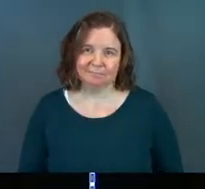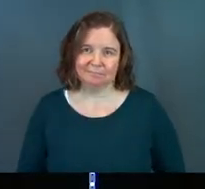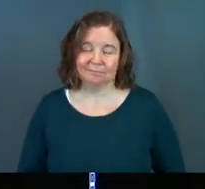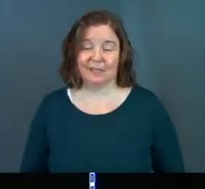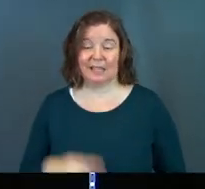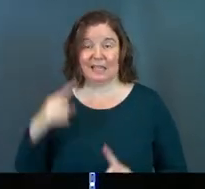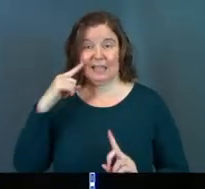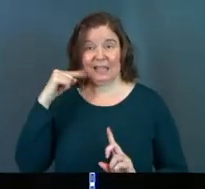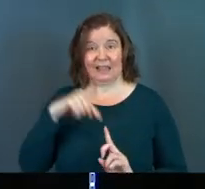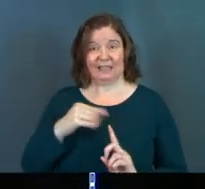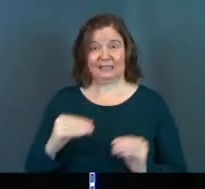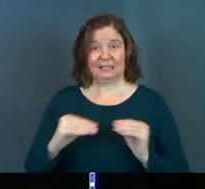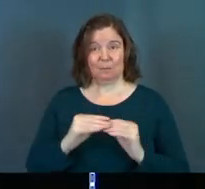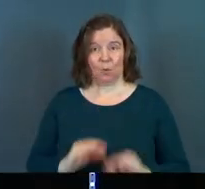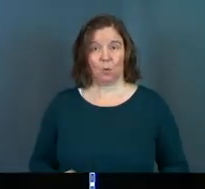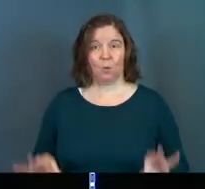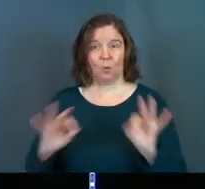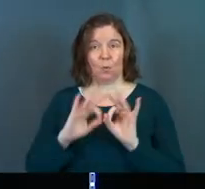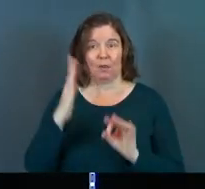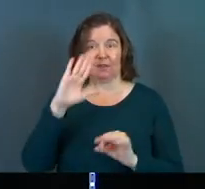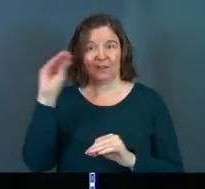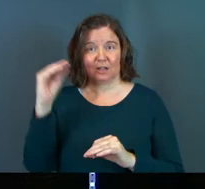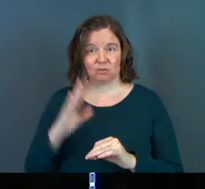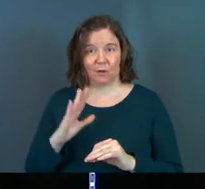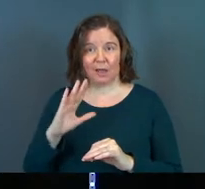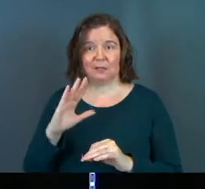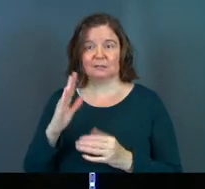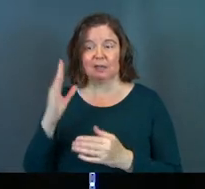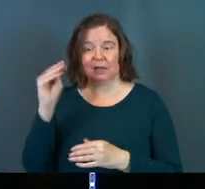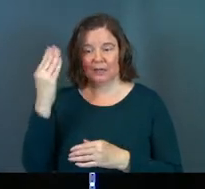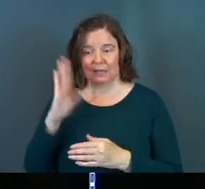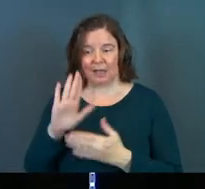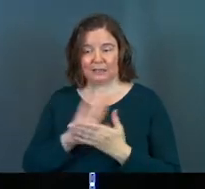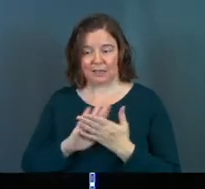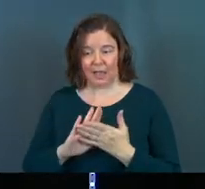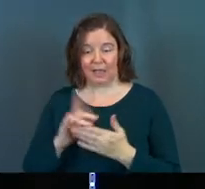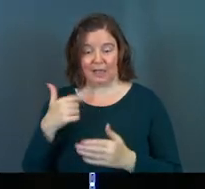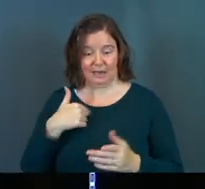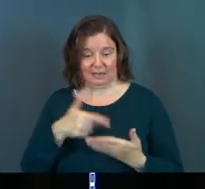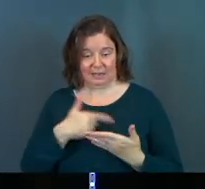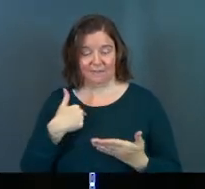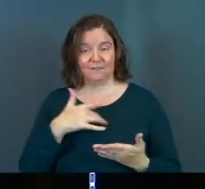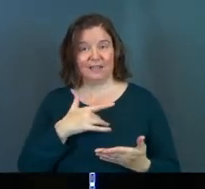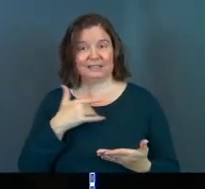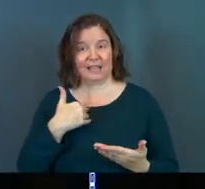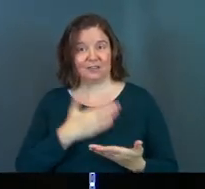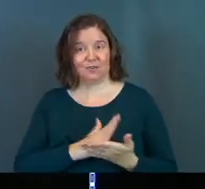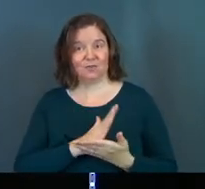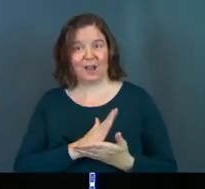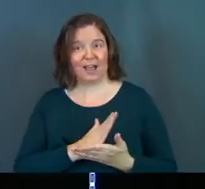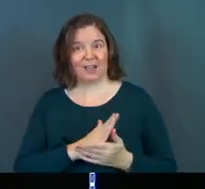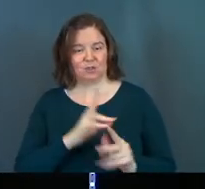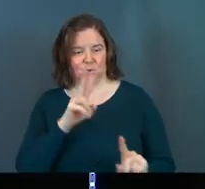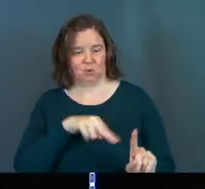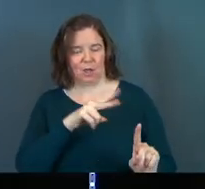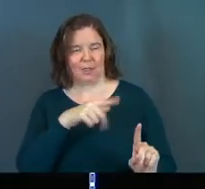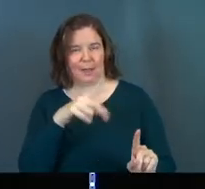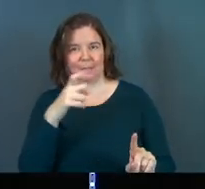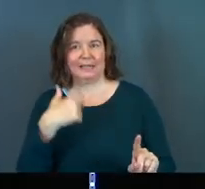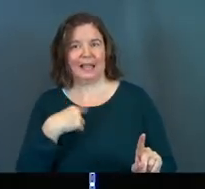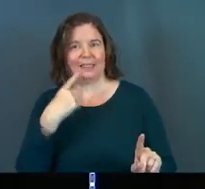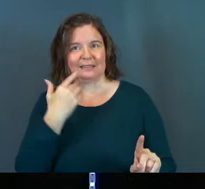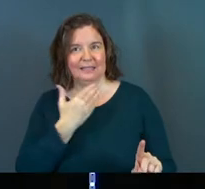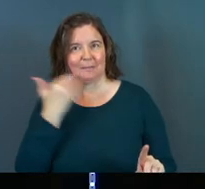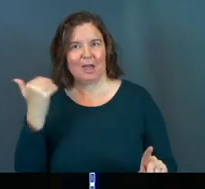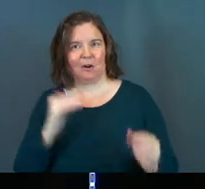He's more worthy of God's grace and kindness. He has the right to judge them because he has chosen. Jonah thinks he's better than